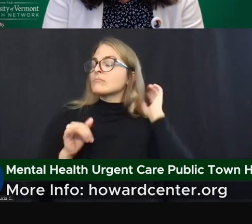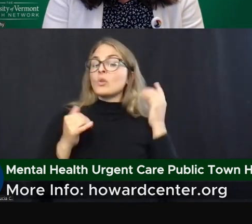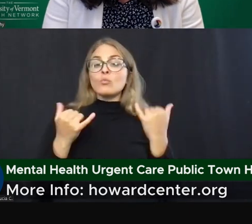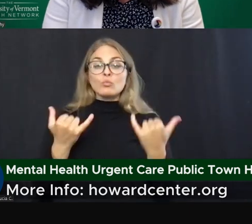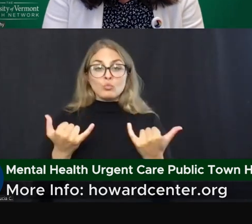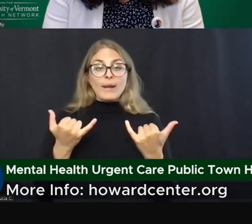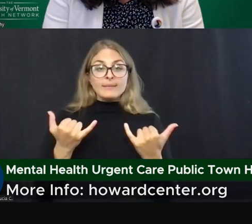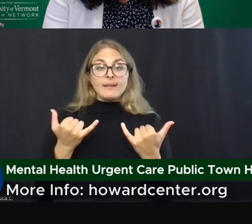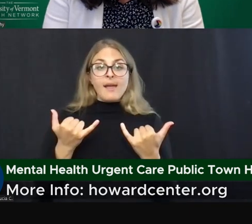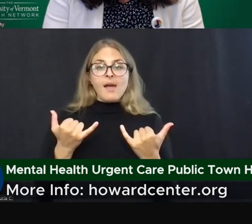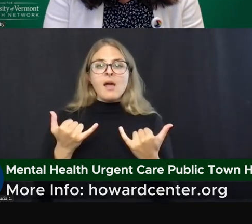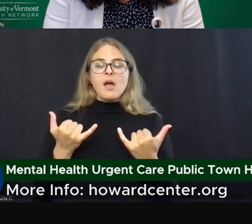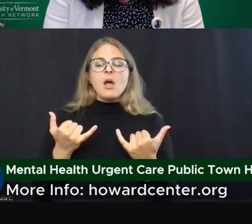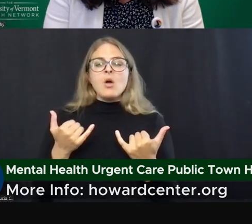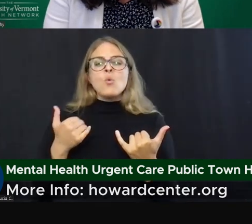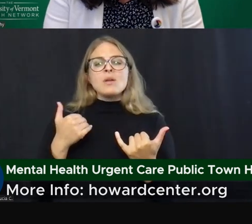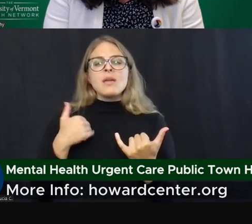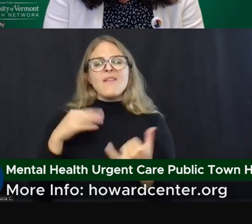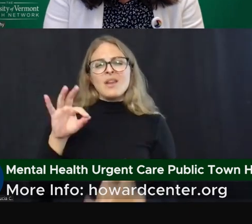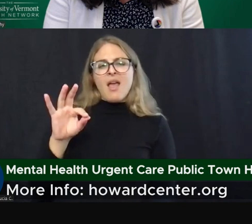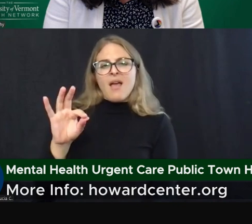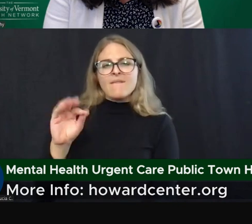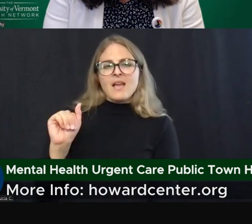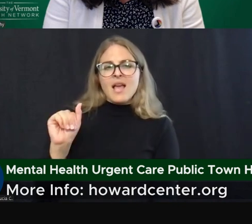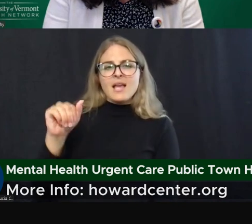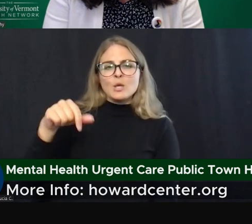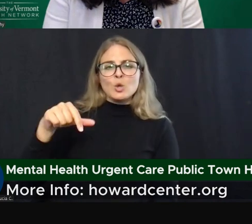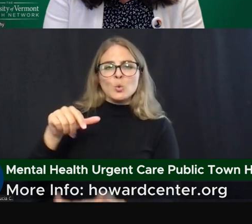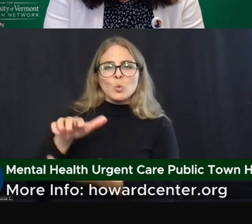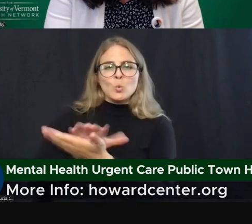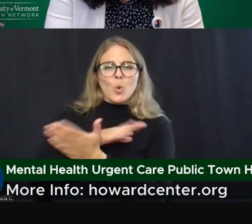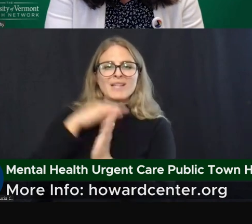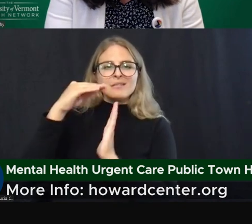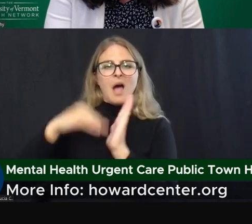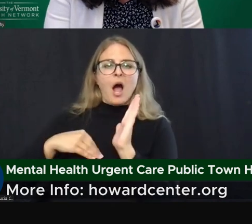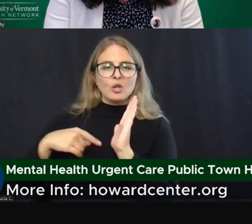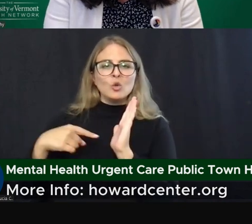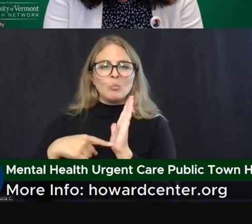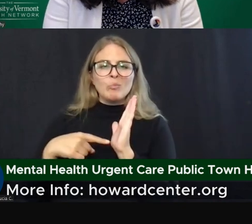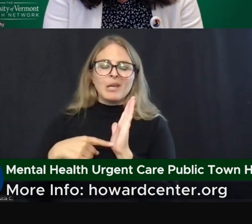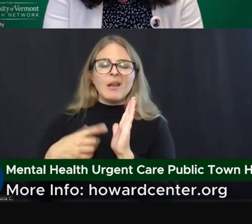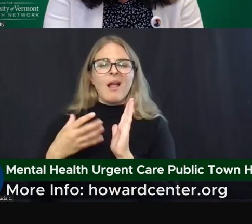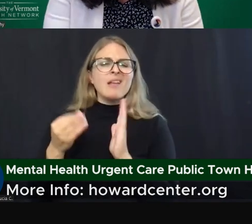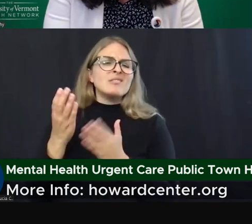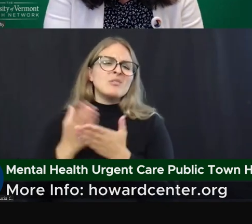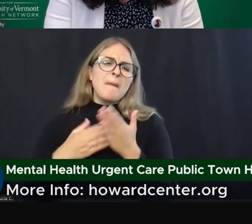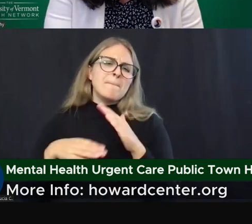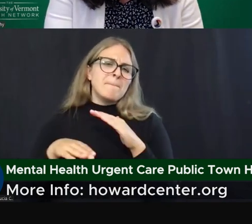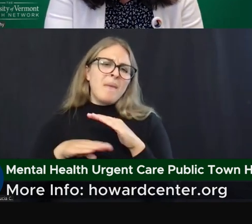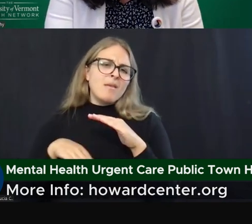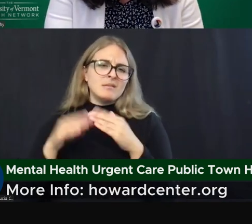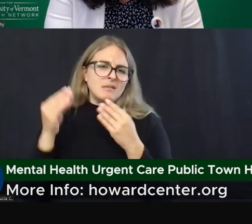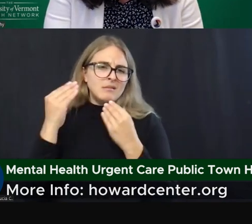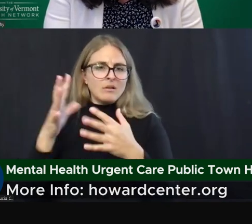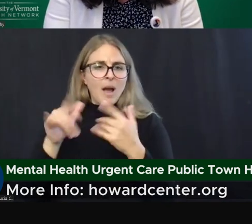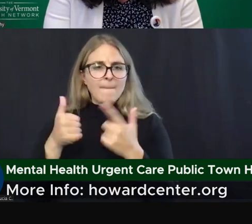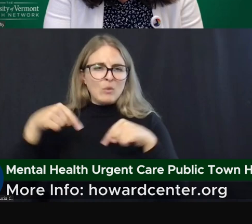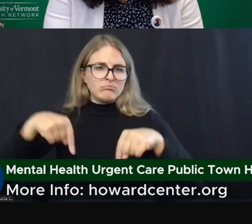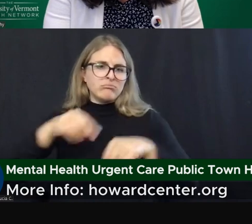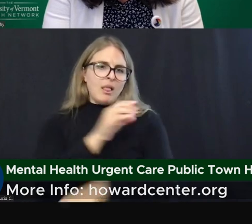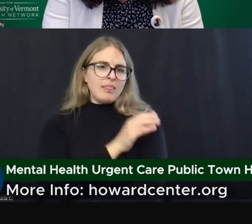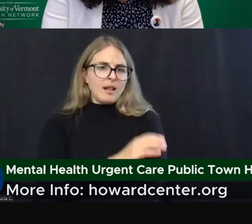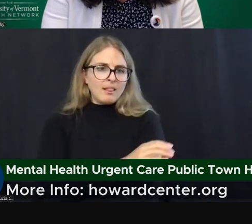an FAQ document as well as just some basic information about the clinic.